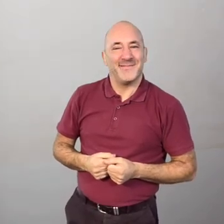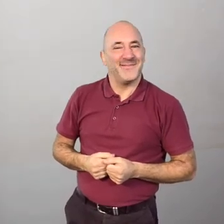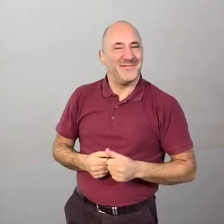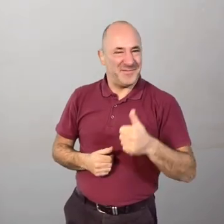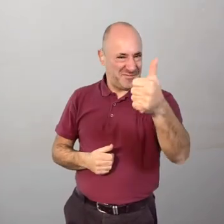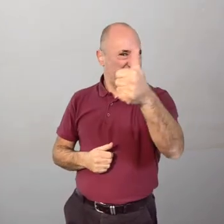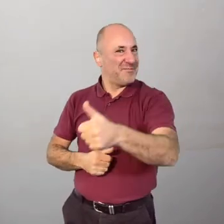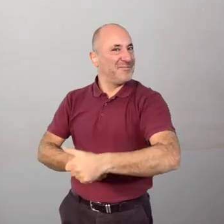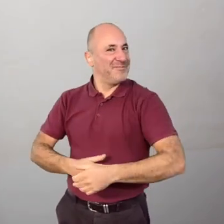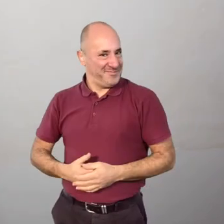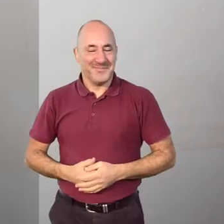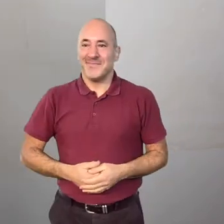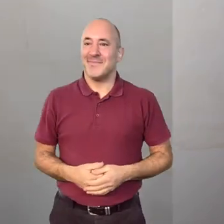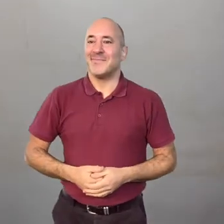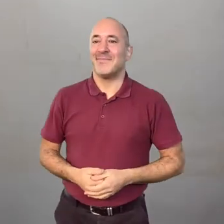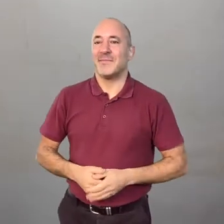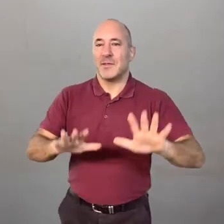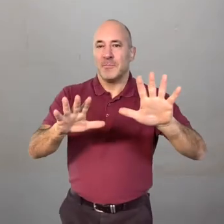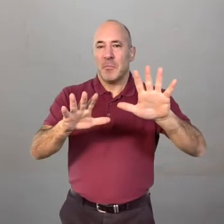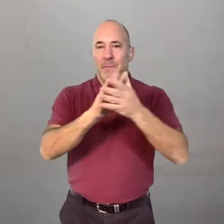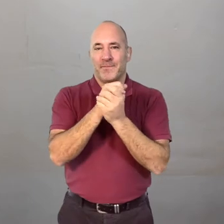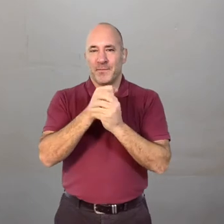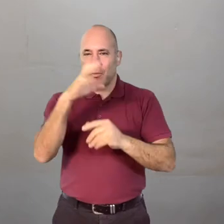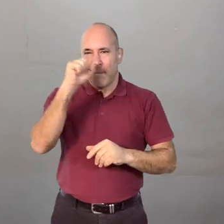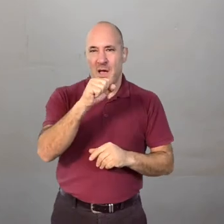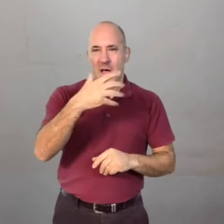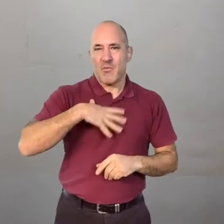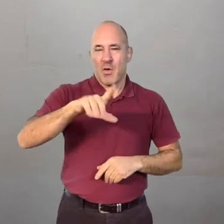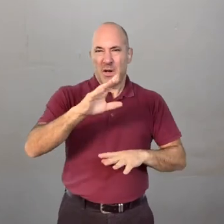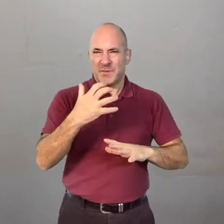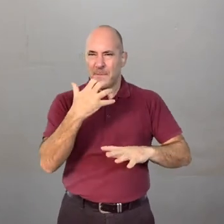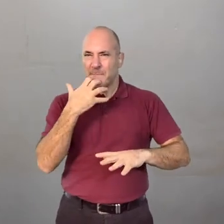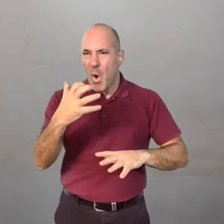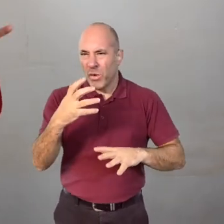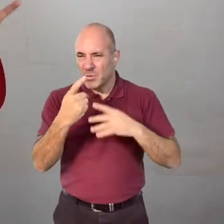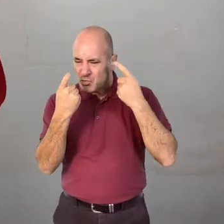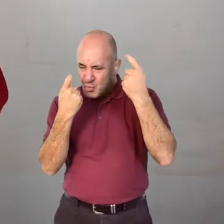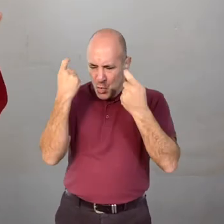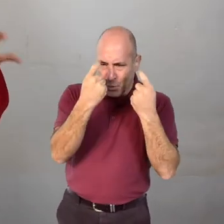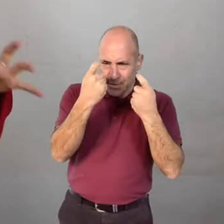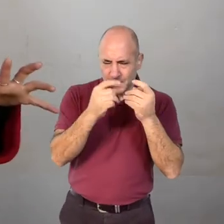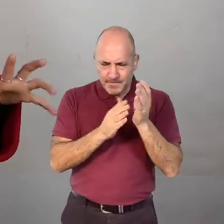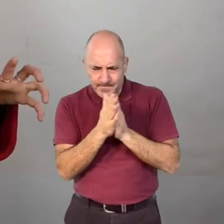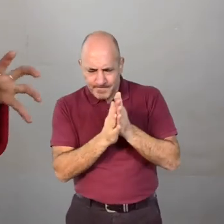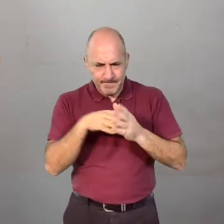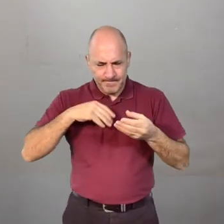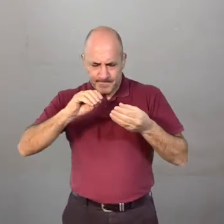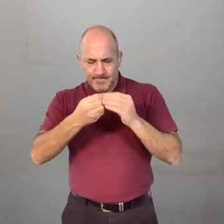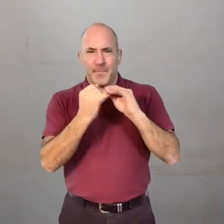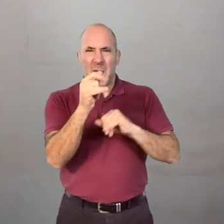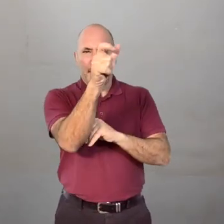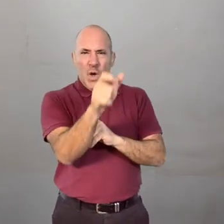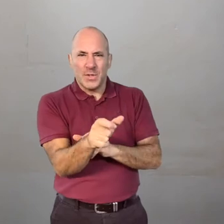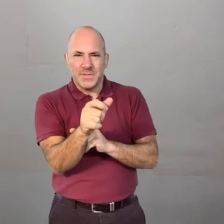very good okay so remember we want you to be bold and curious when